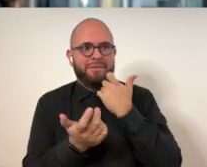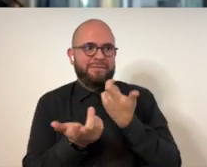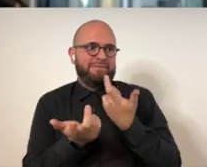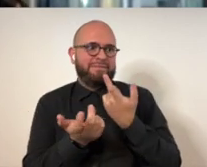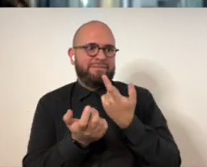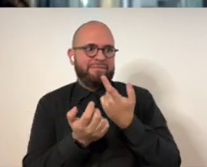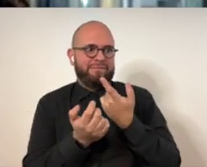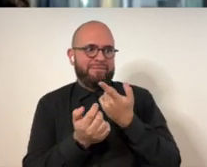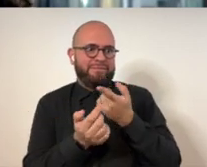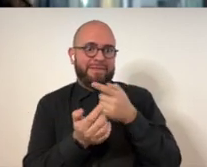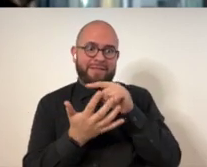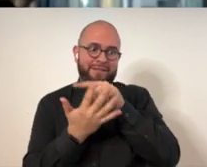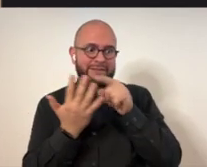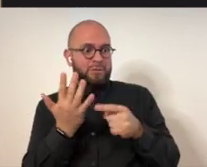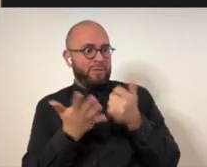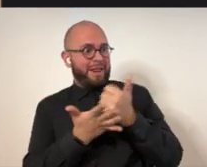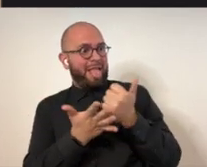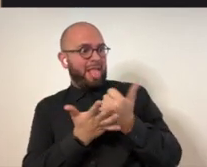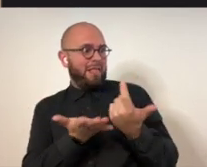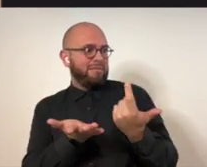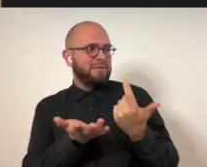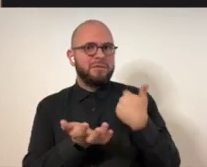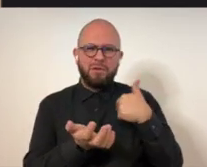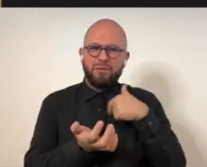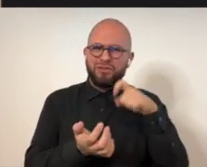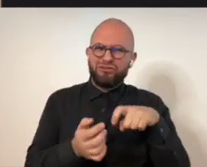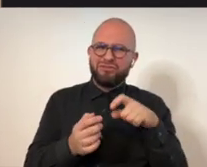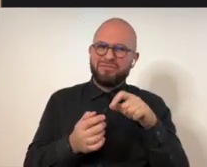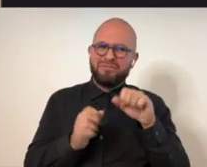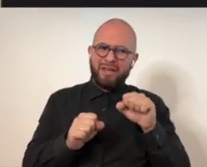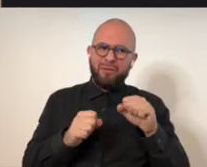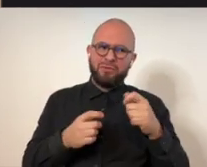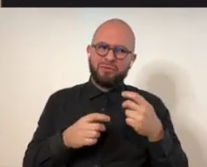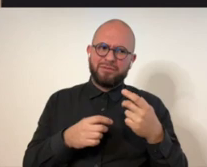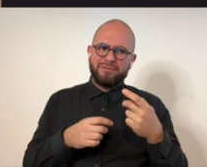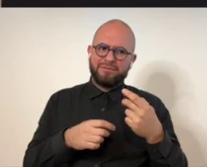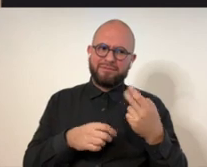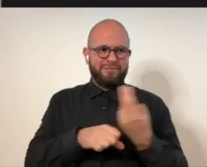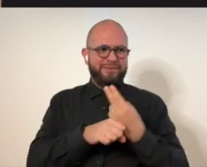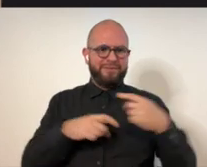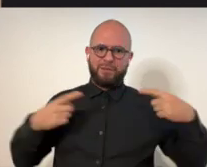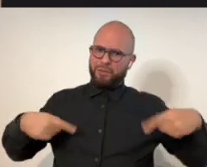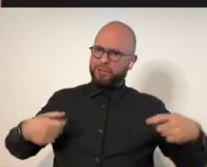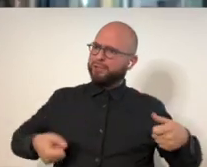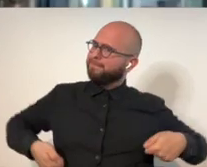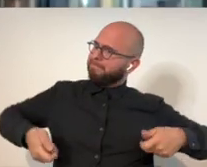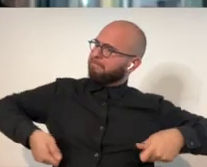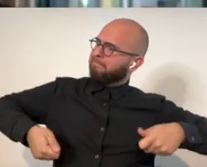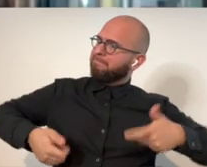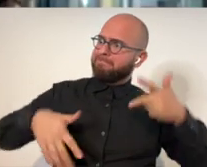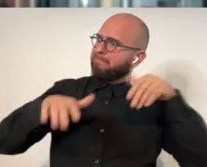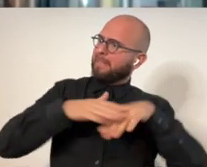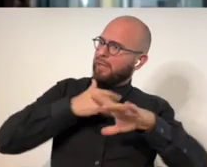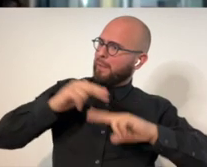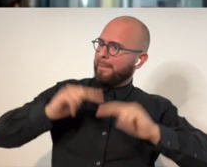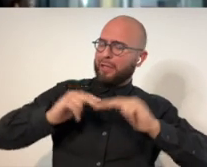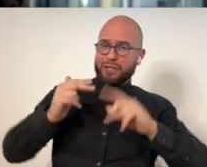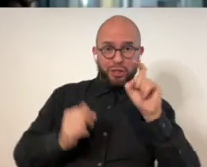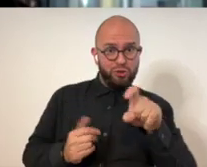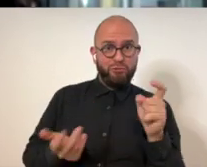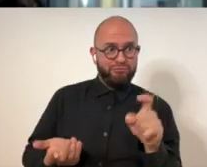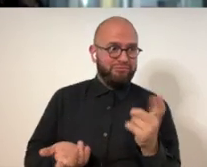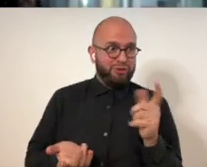because these are things that actually help us out. Yeah. should be able to go places in them.